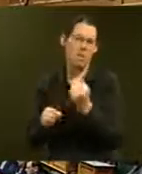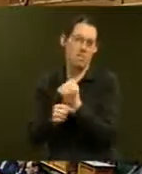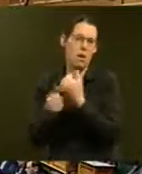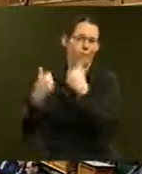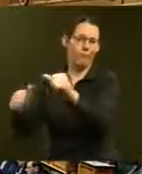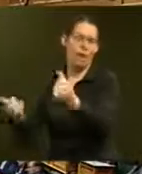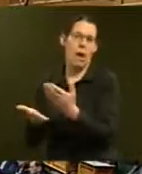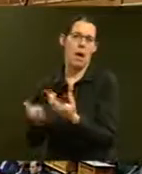Mr Speaker, my question is to the... you.